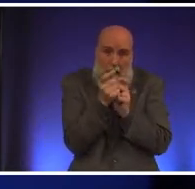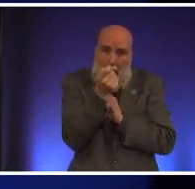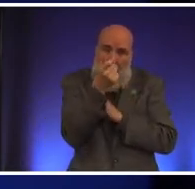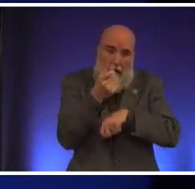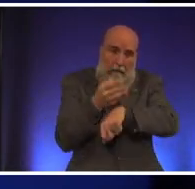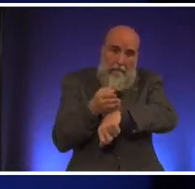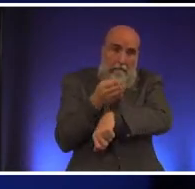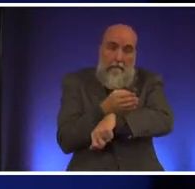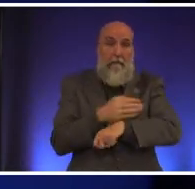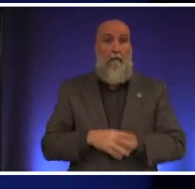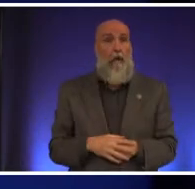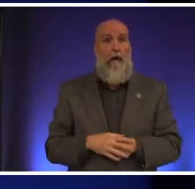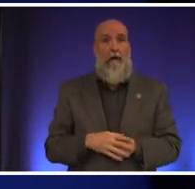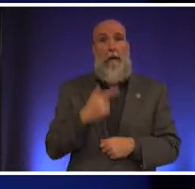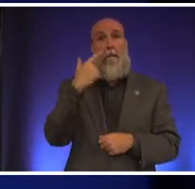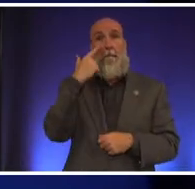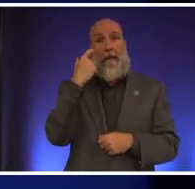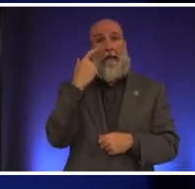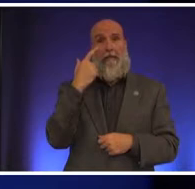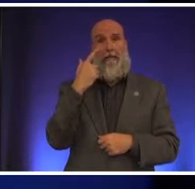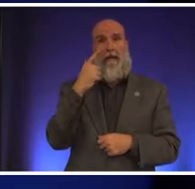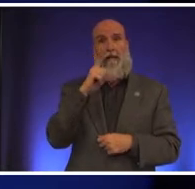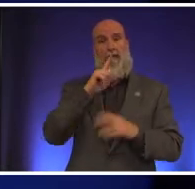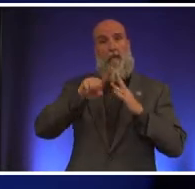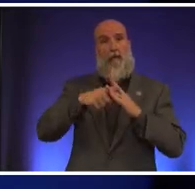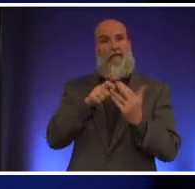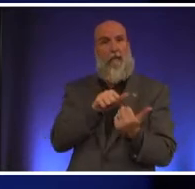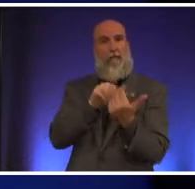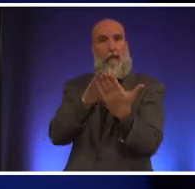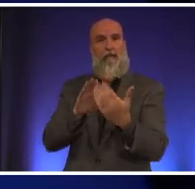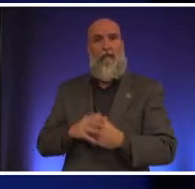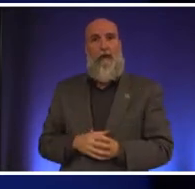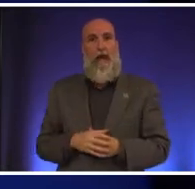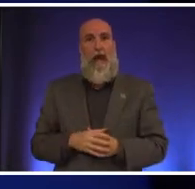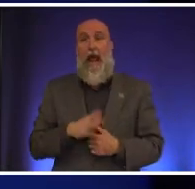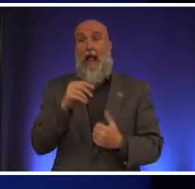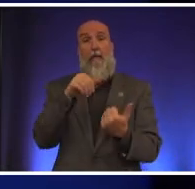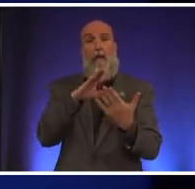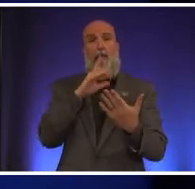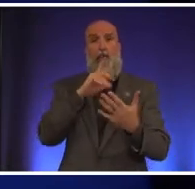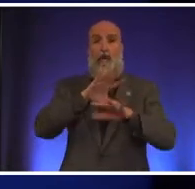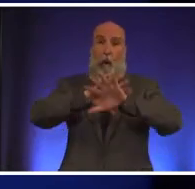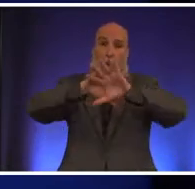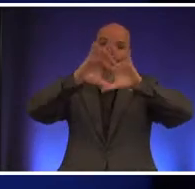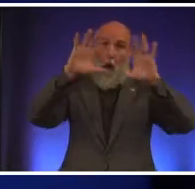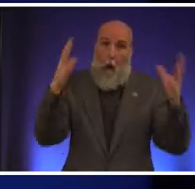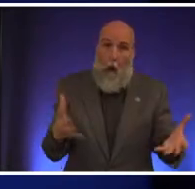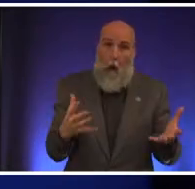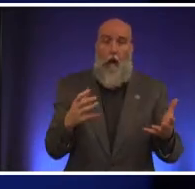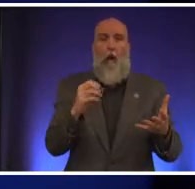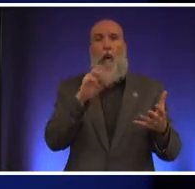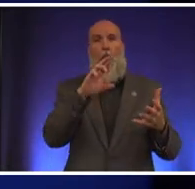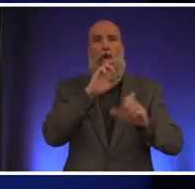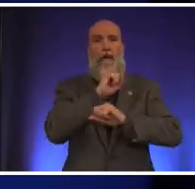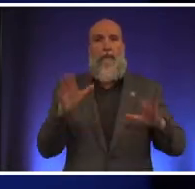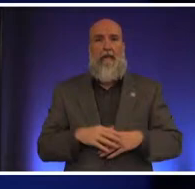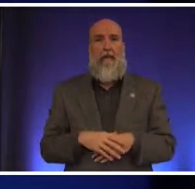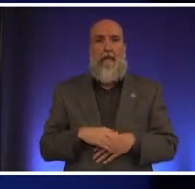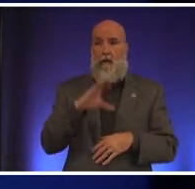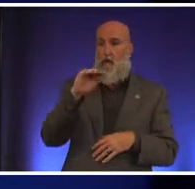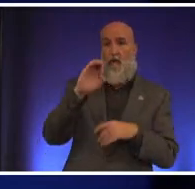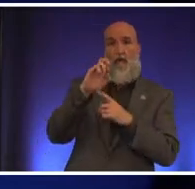of the way it was approached and it was approached as an all or nothing approach code next was an all or nothing approach